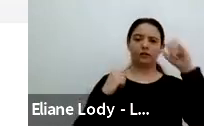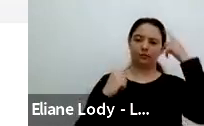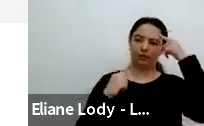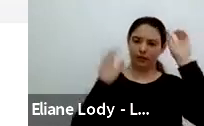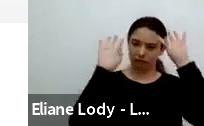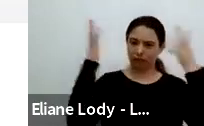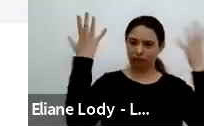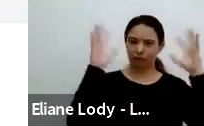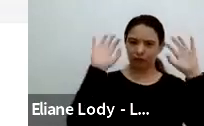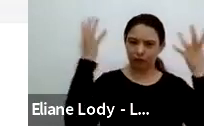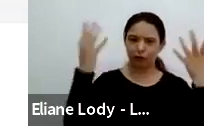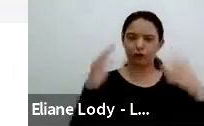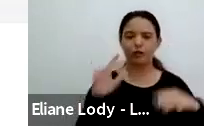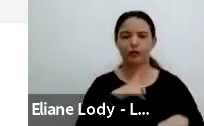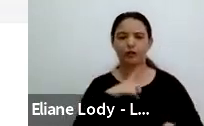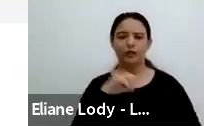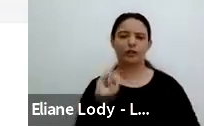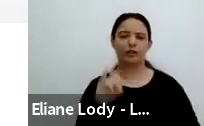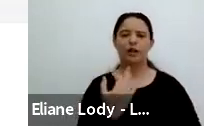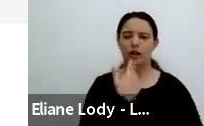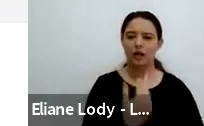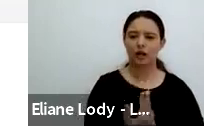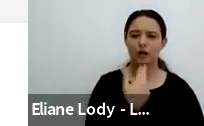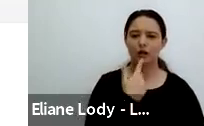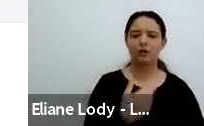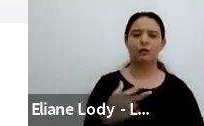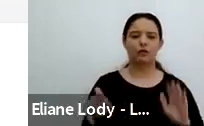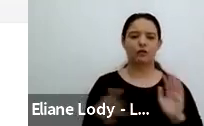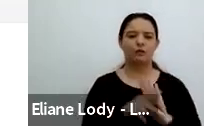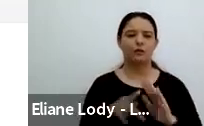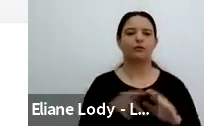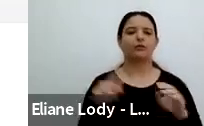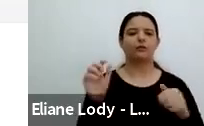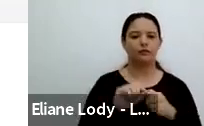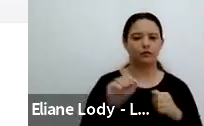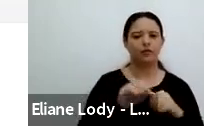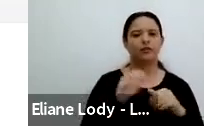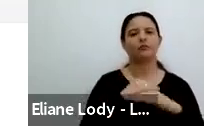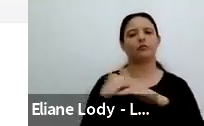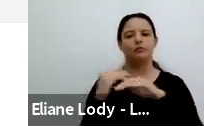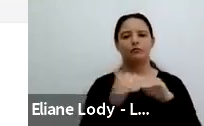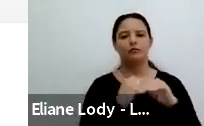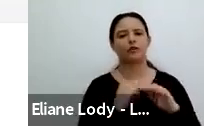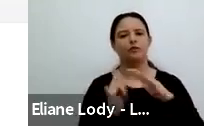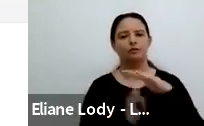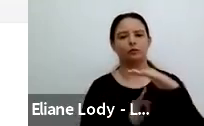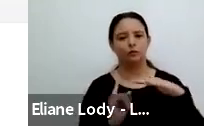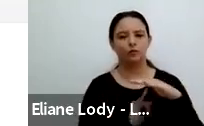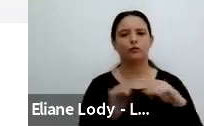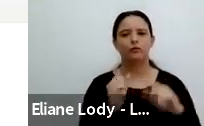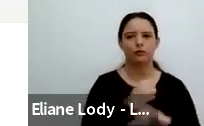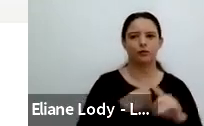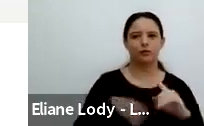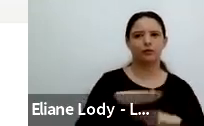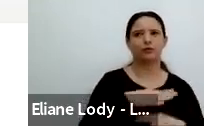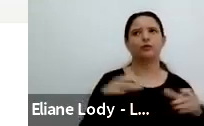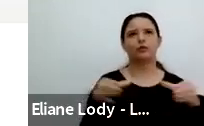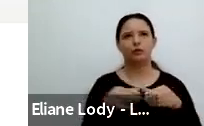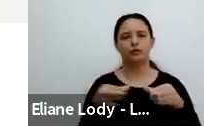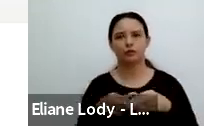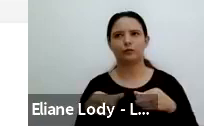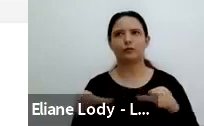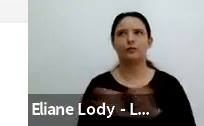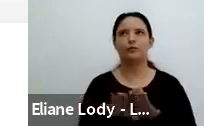social institutions and groups. And it's interesting how often all of these different theorized approaches to the social